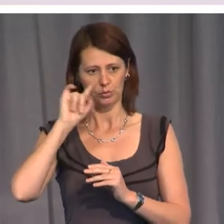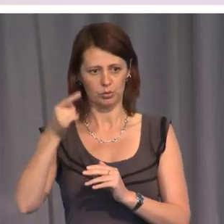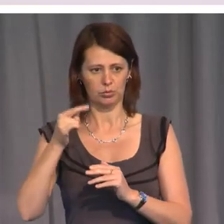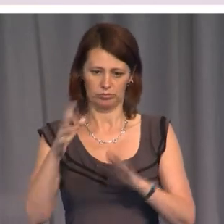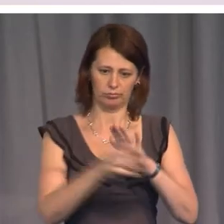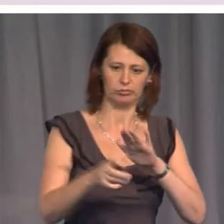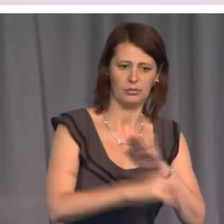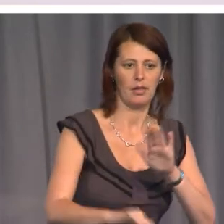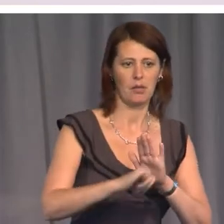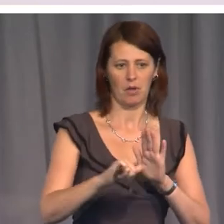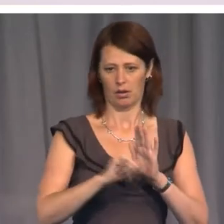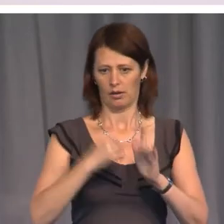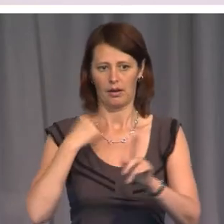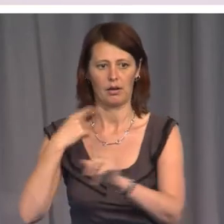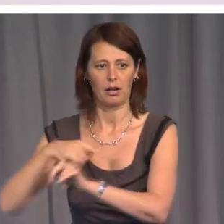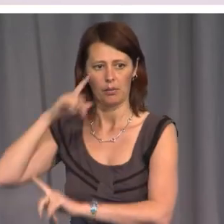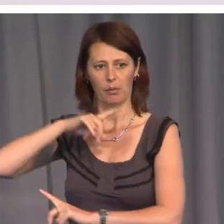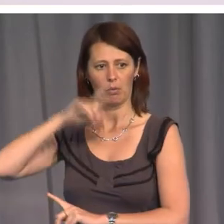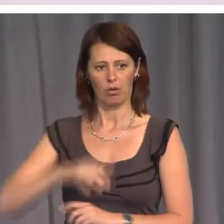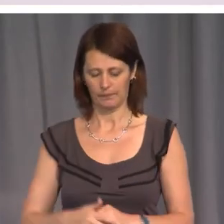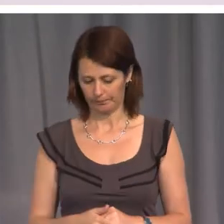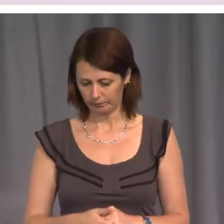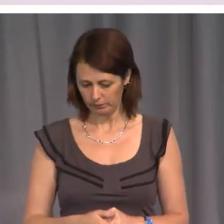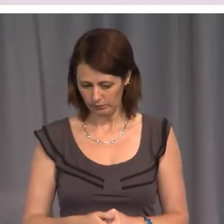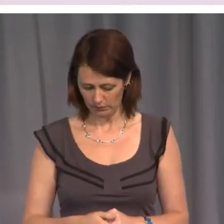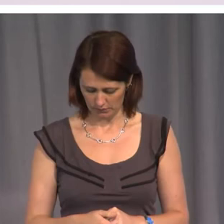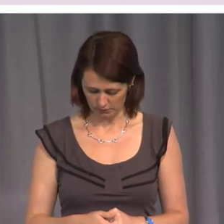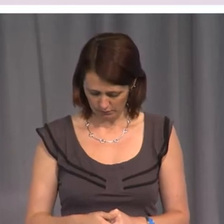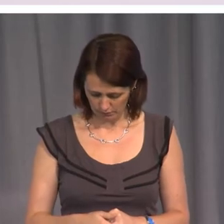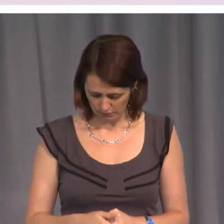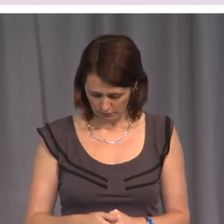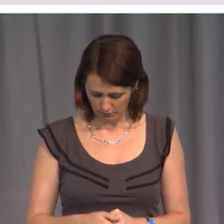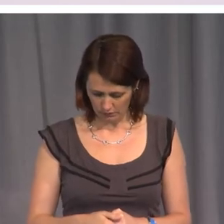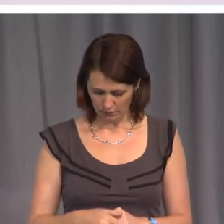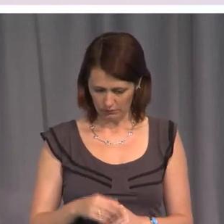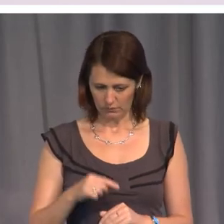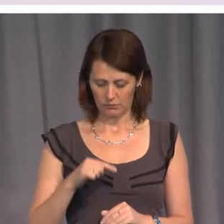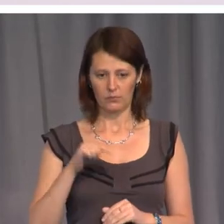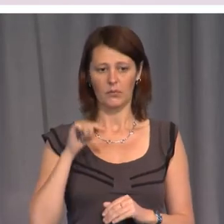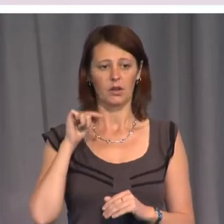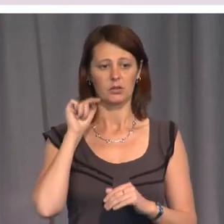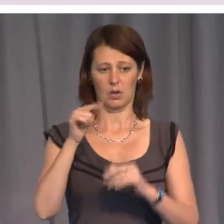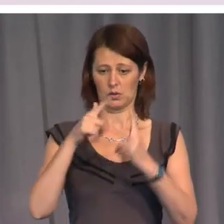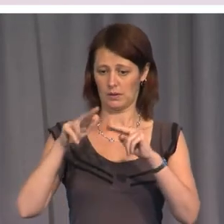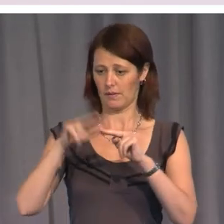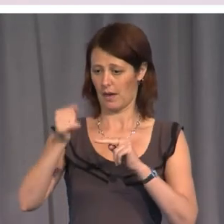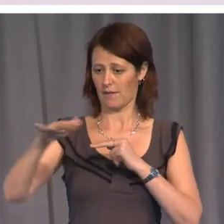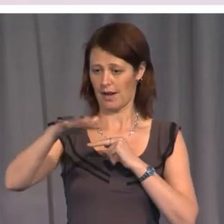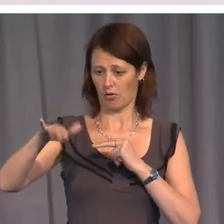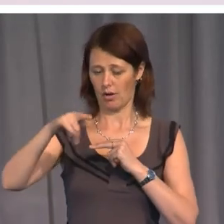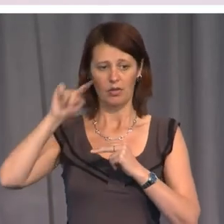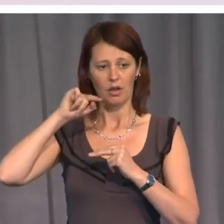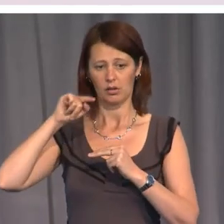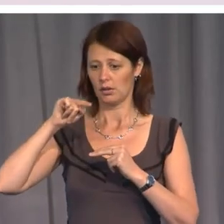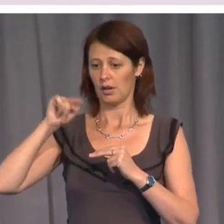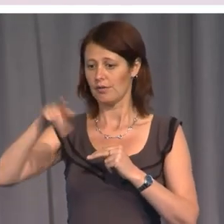And in such cases, a law that denied their children entry to take the place the corrupt parent has reserved